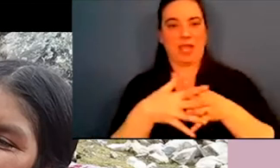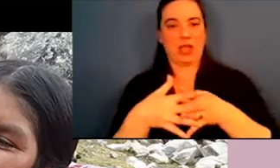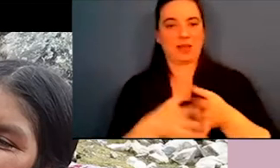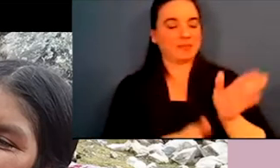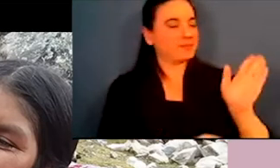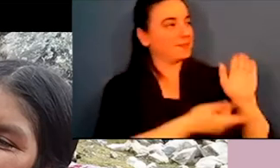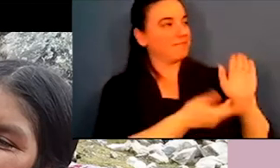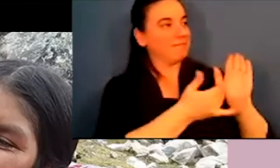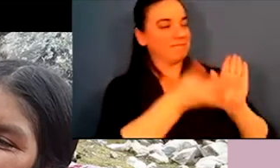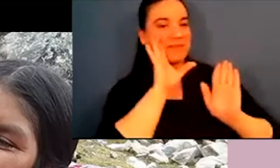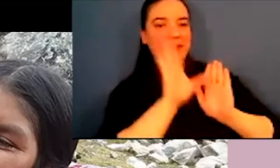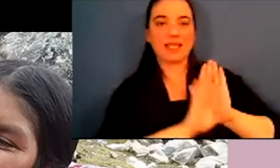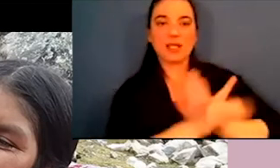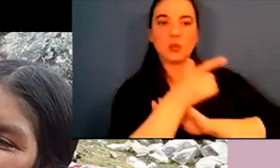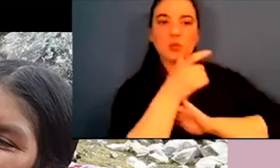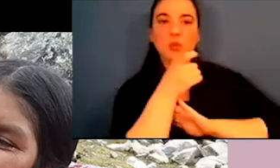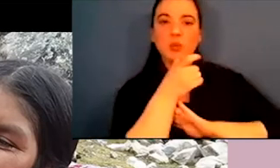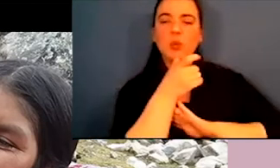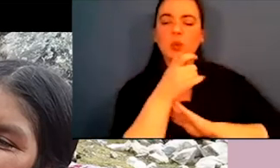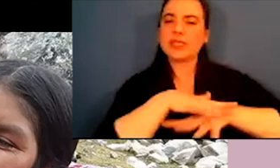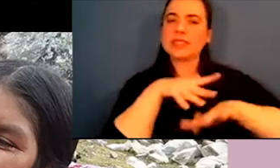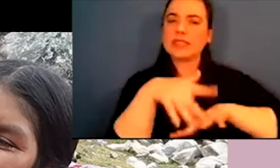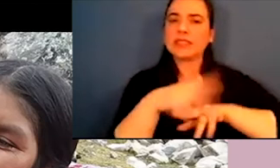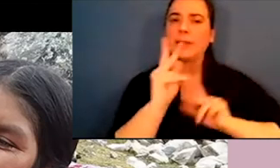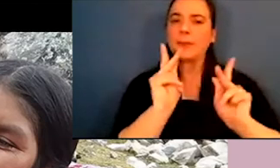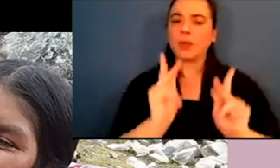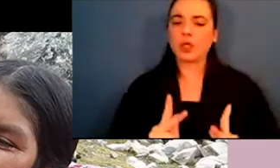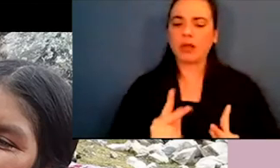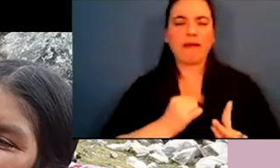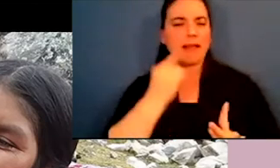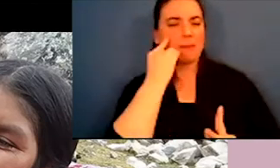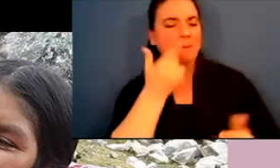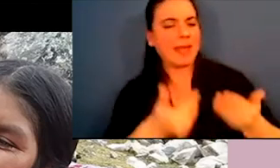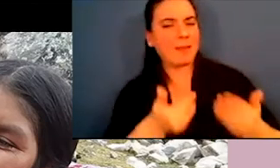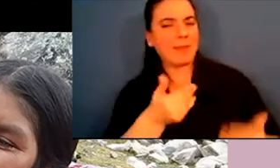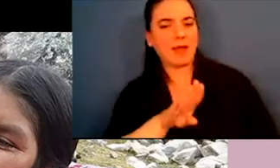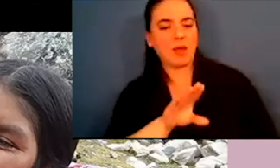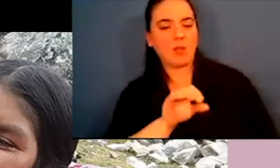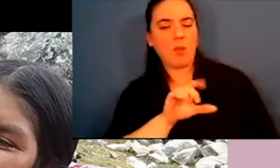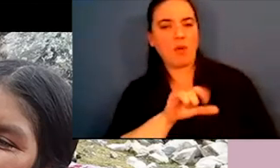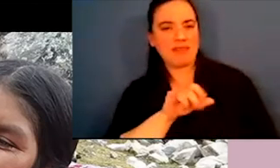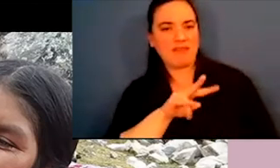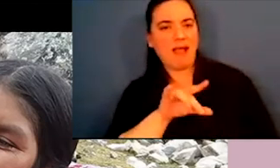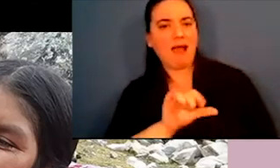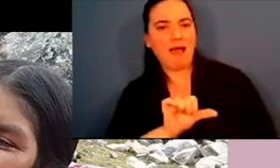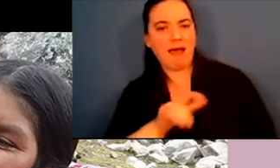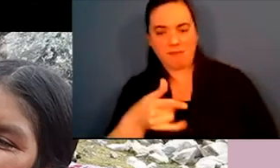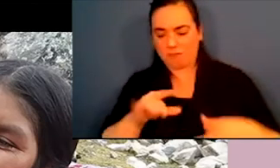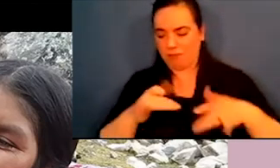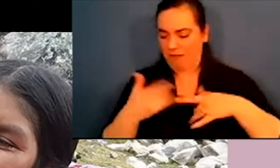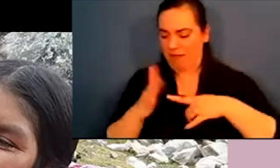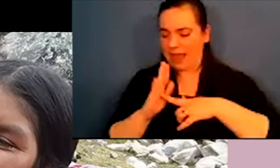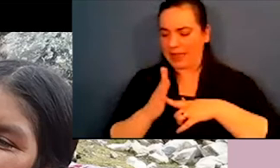By the way, here we see an indigenous person in probably